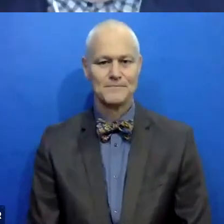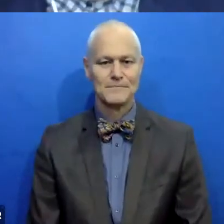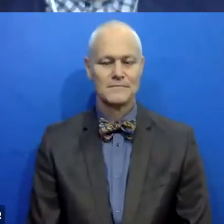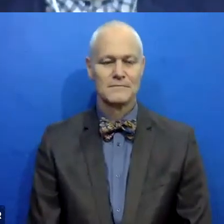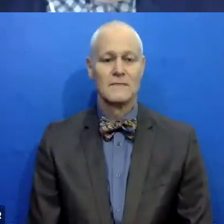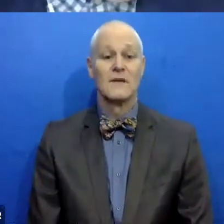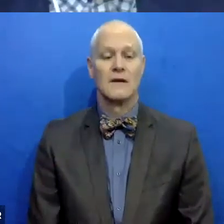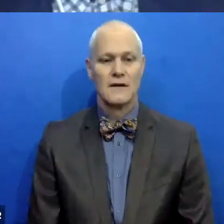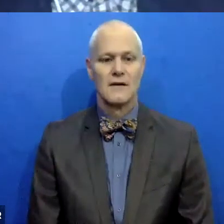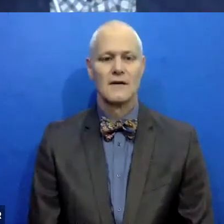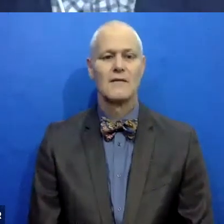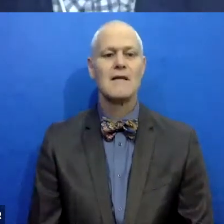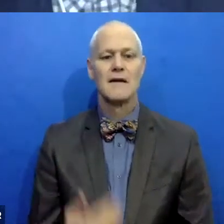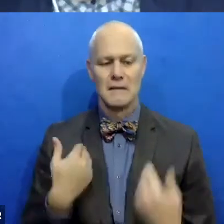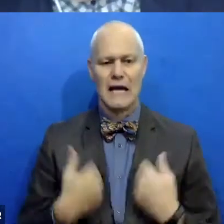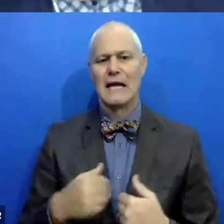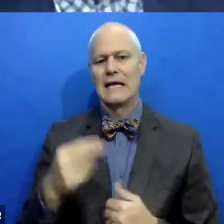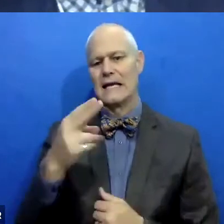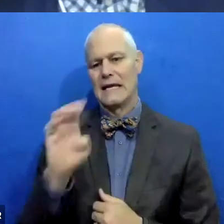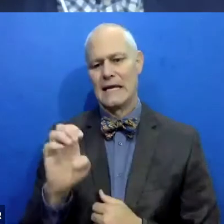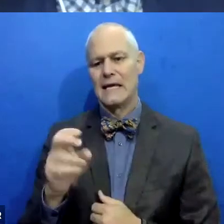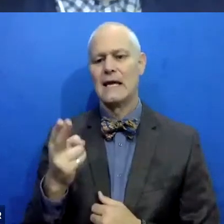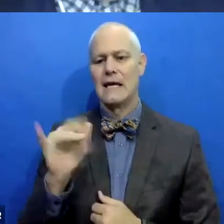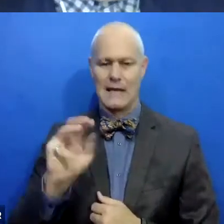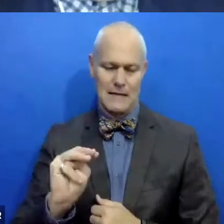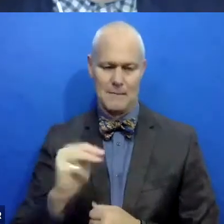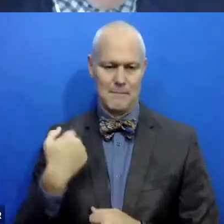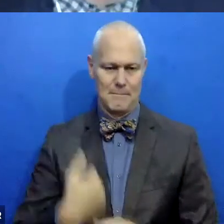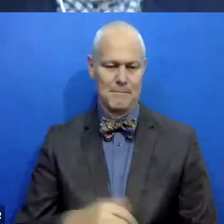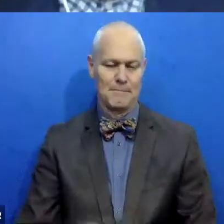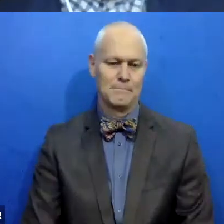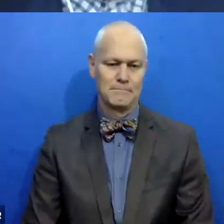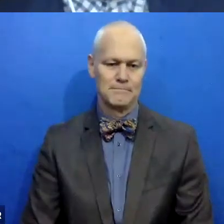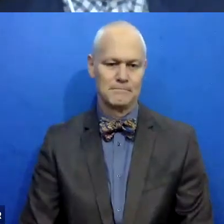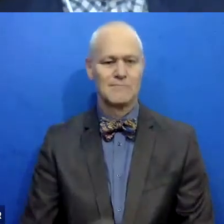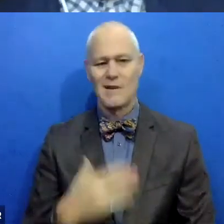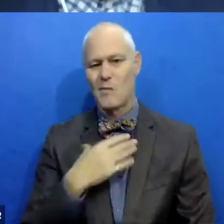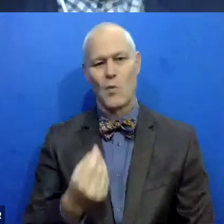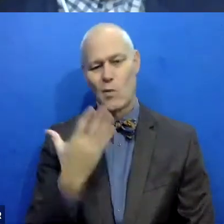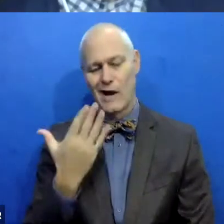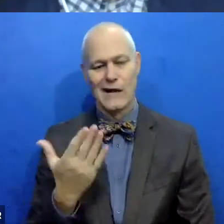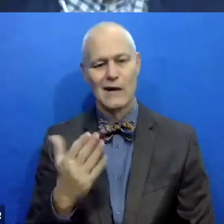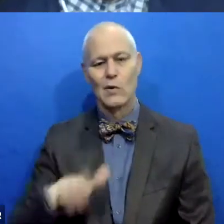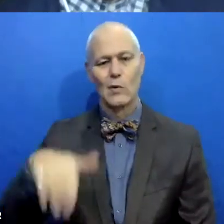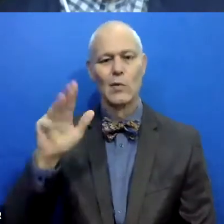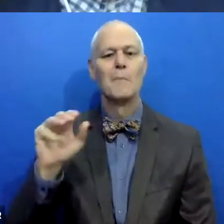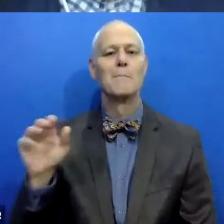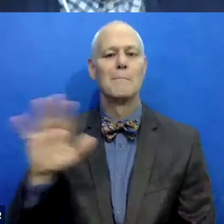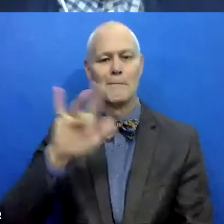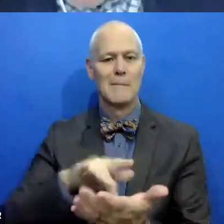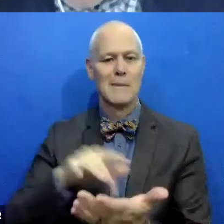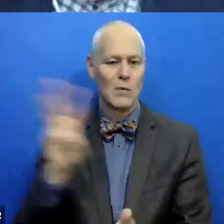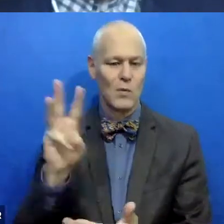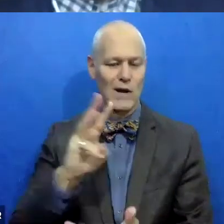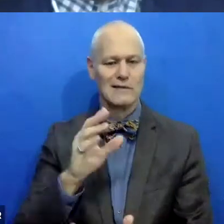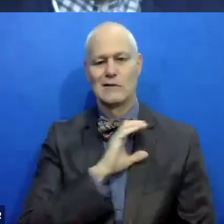So my pronouns are he, him, his pronouns. I'm a white guy that grew up in the Midwest. I was raised in a Christian